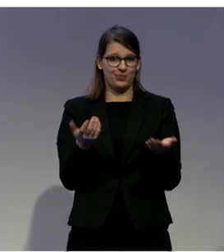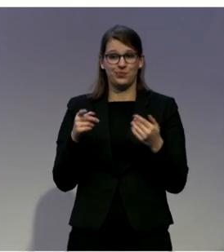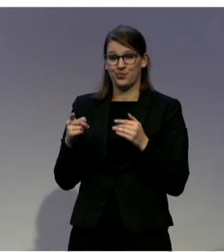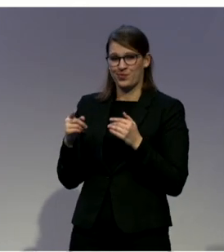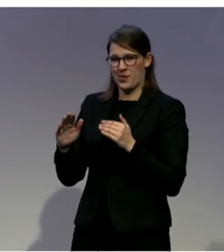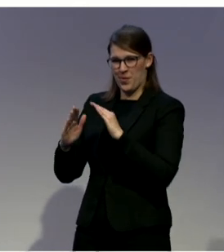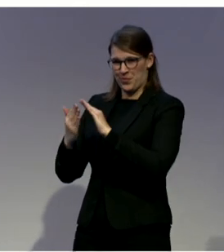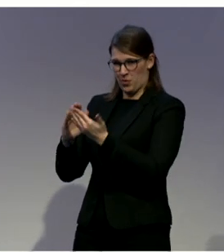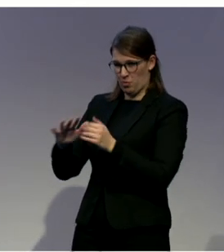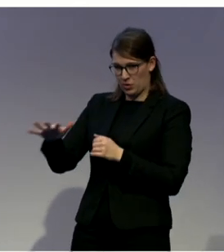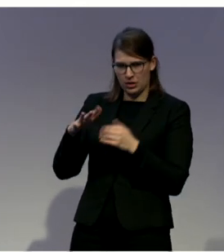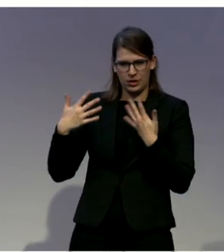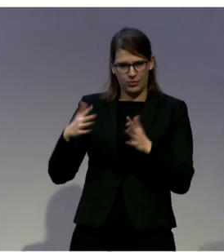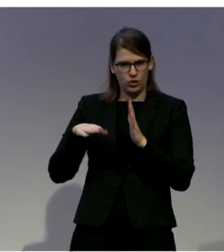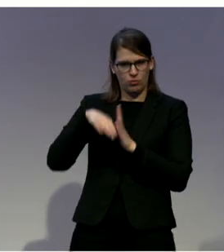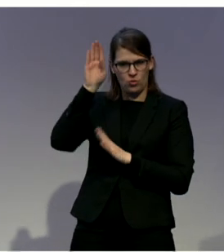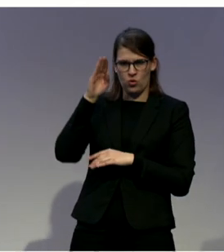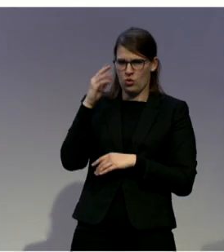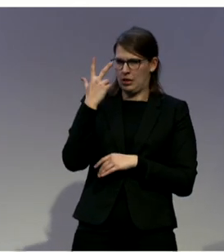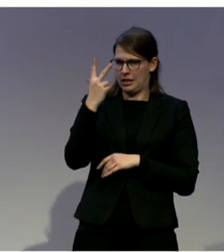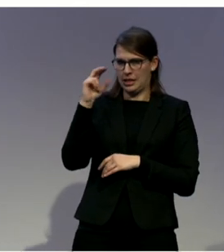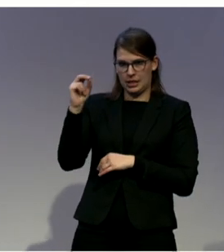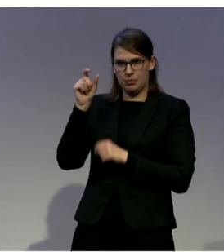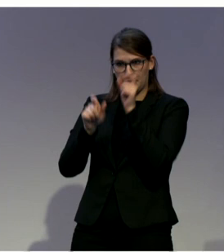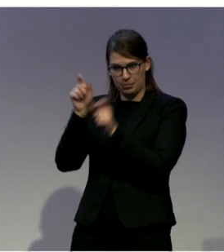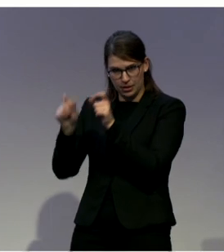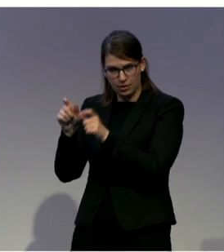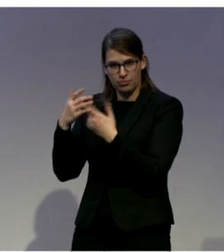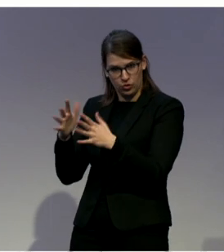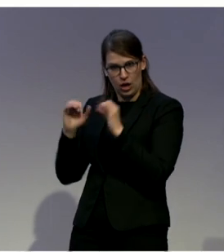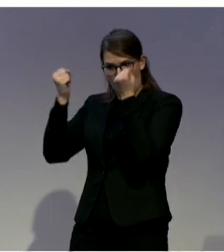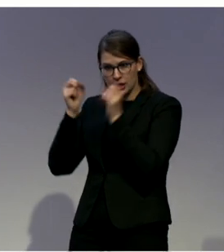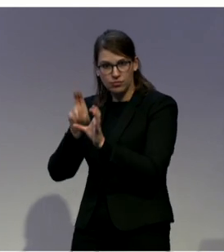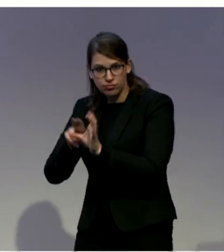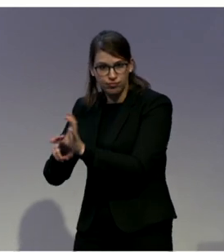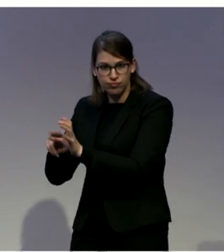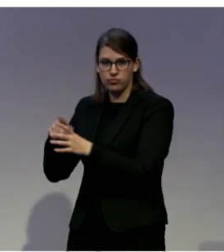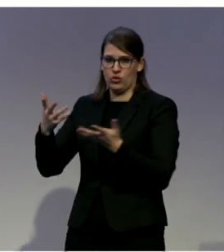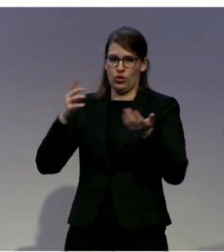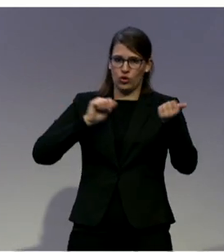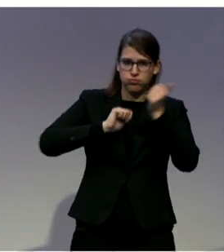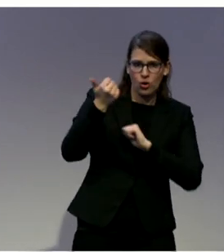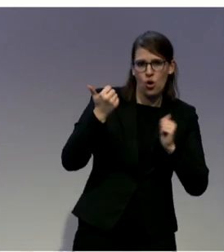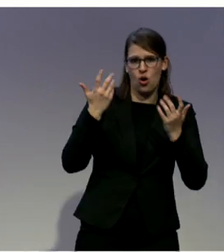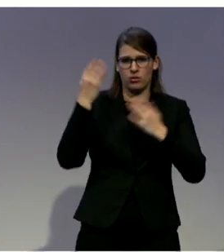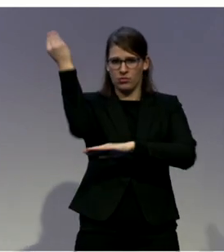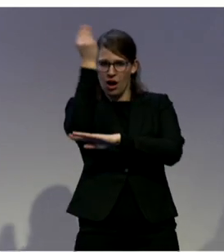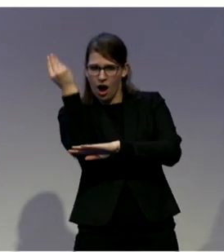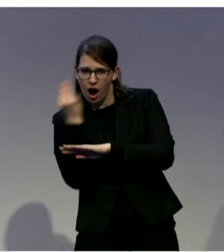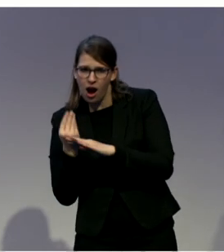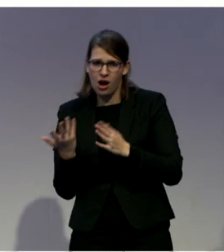Activities like sports, arts, religious, fun clubs, and so on. They are present,